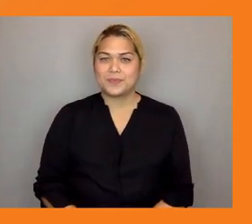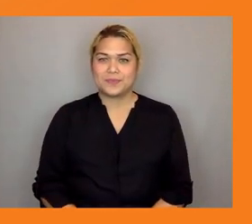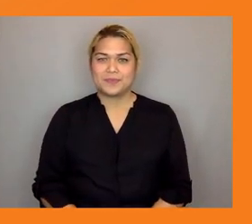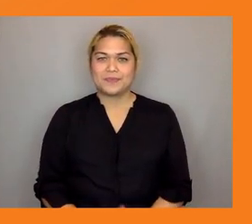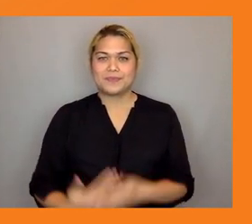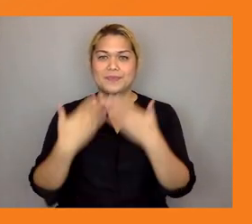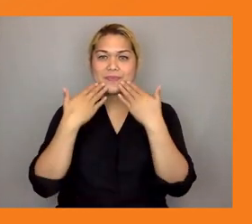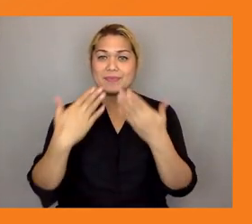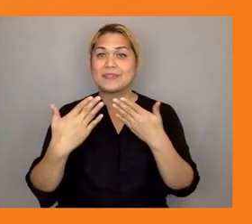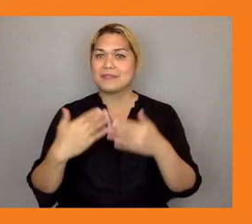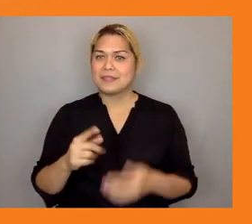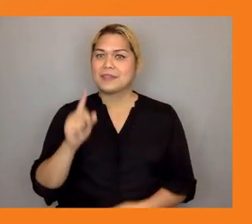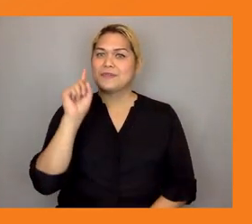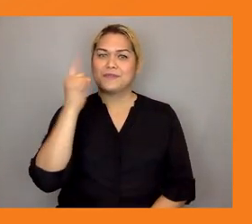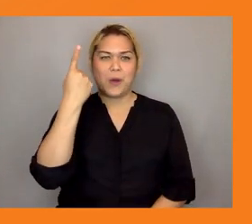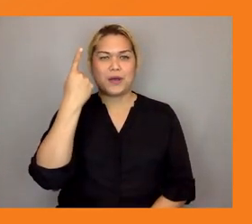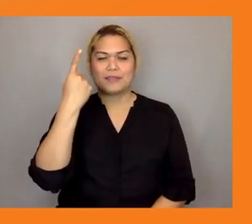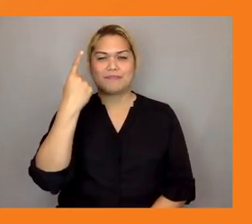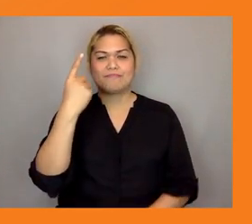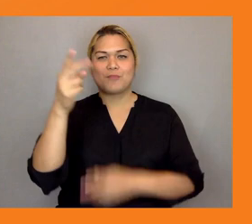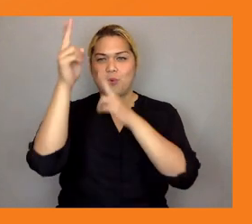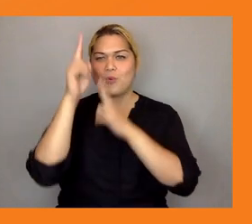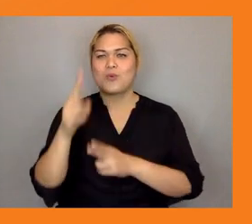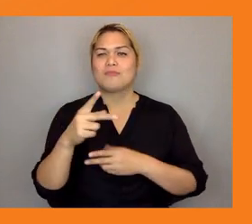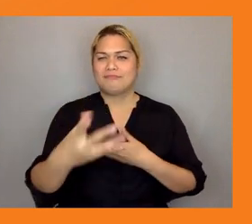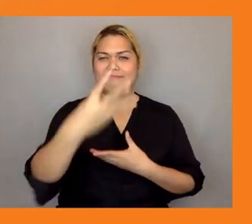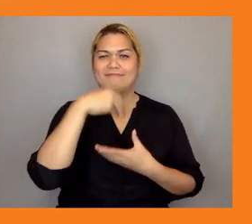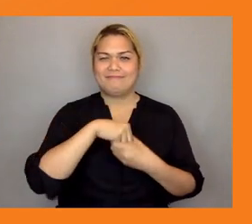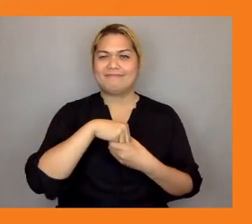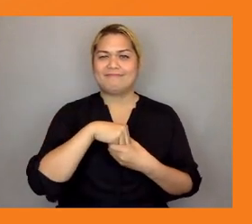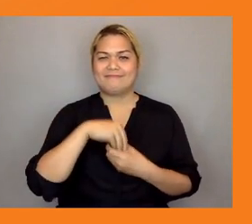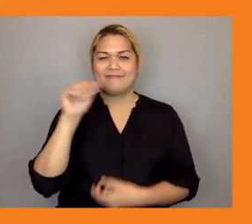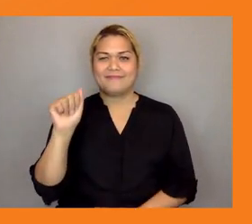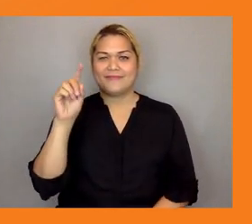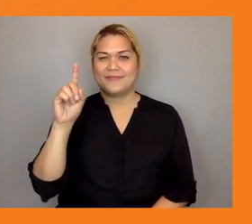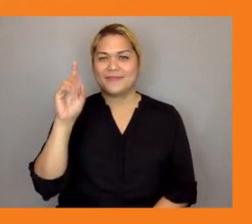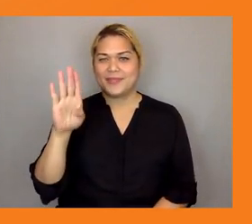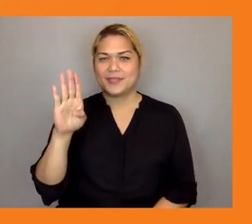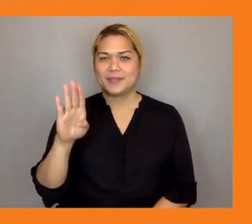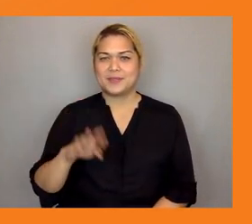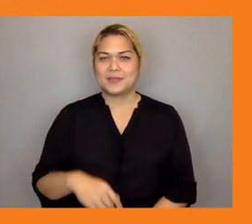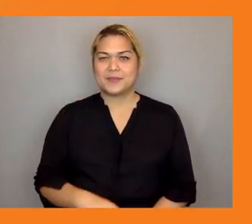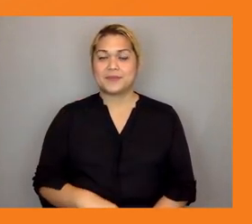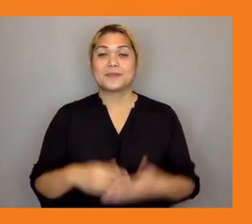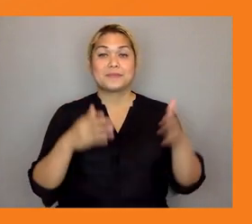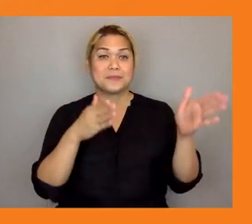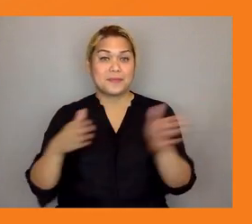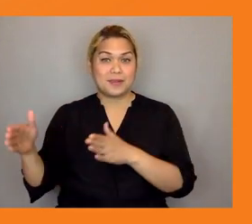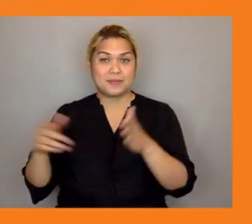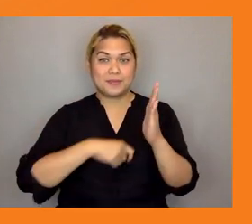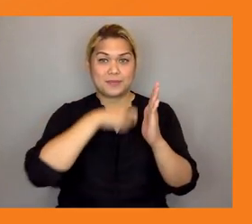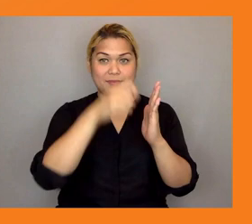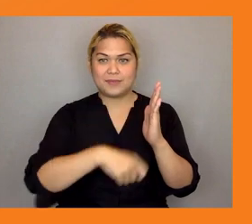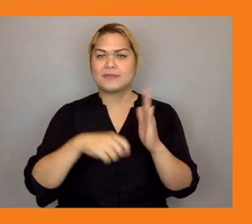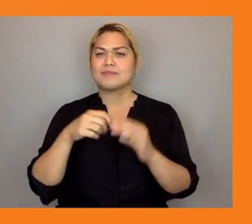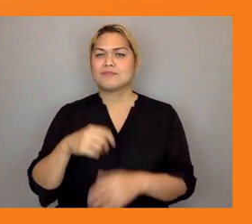asia initiative um on the atoll youth climate project so um i'm representing other cso's and also the young people